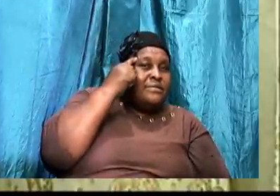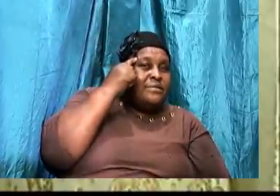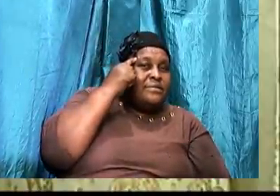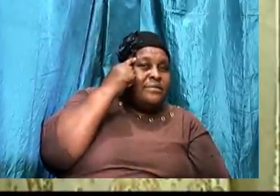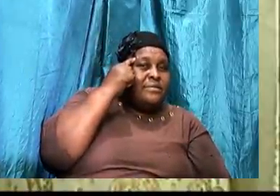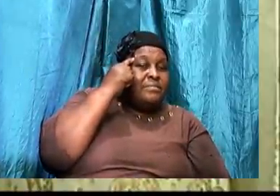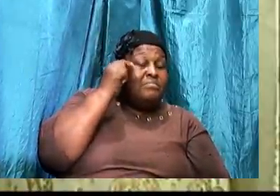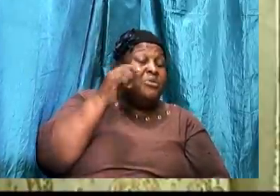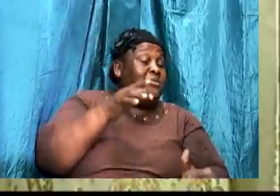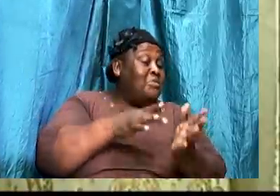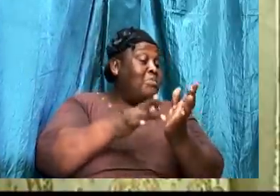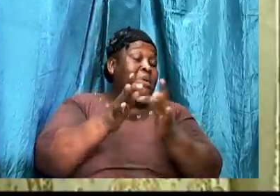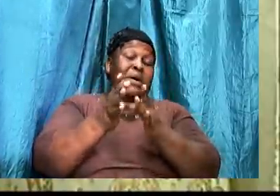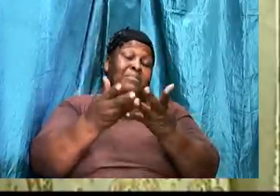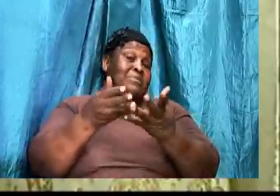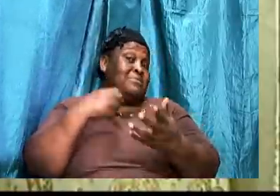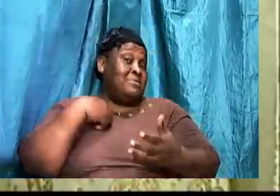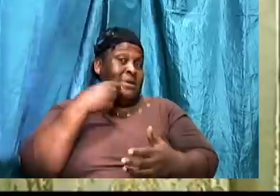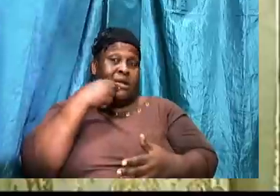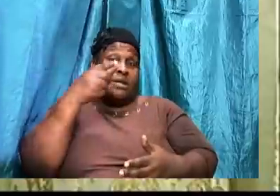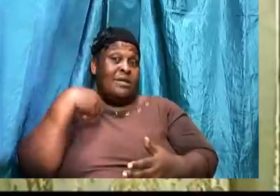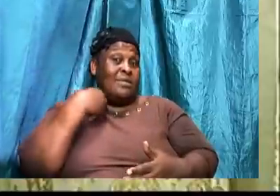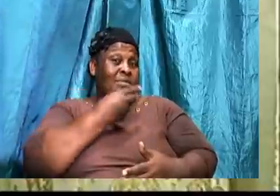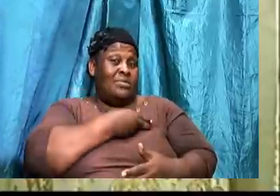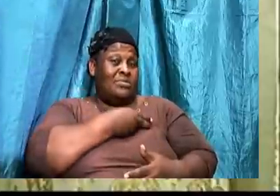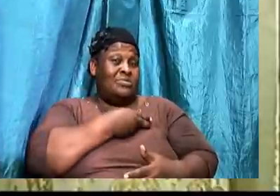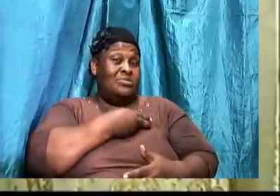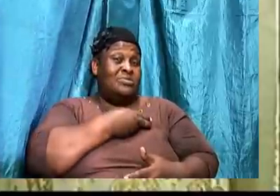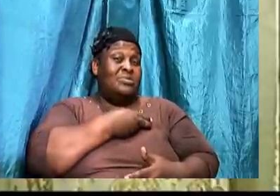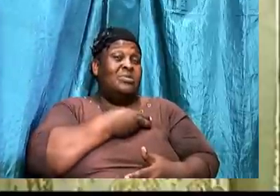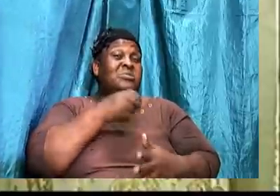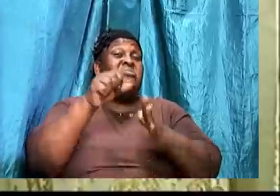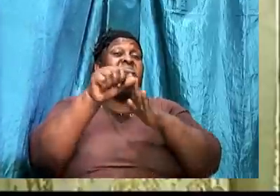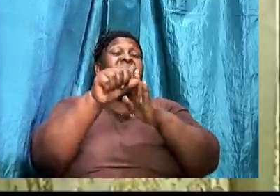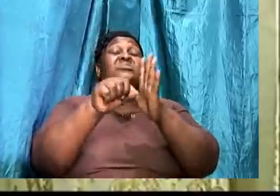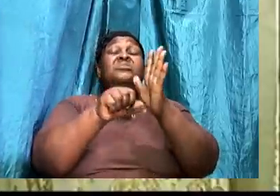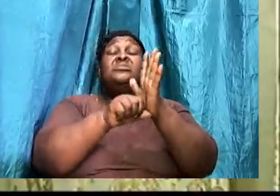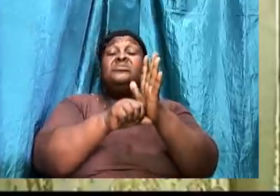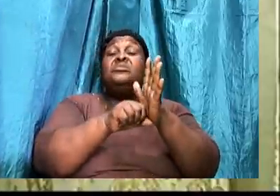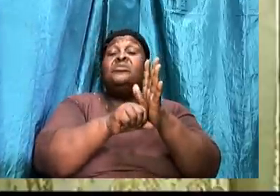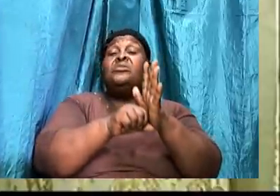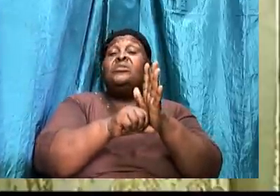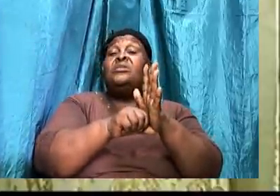But the Bible tells us that. Satan quoted scripture to Jesus.